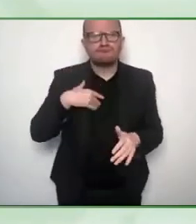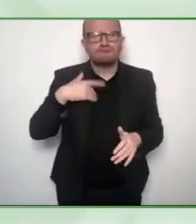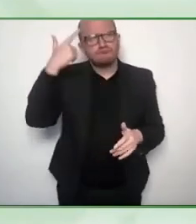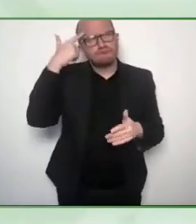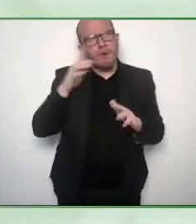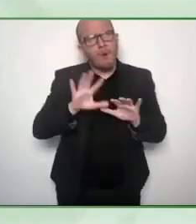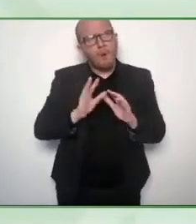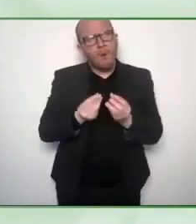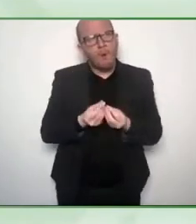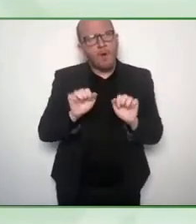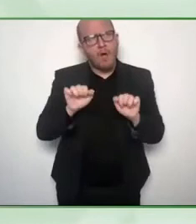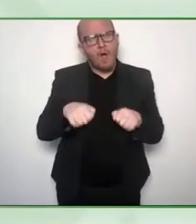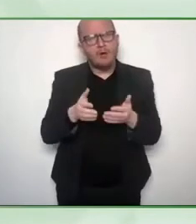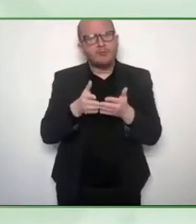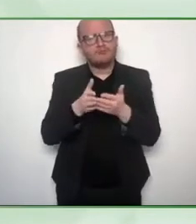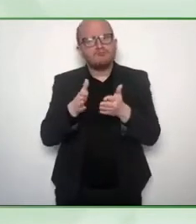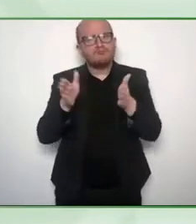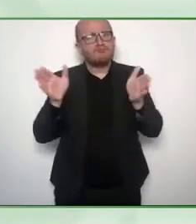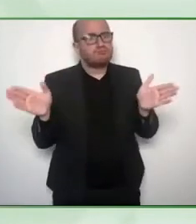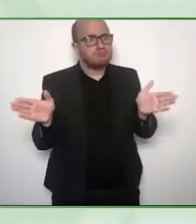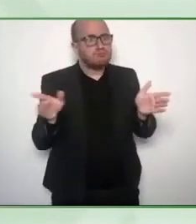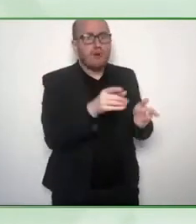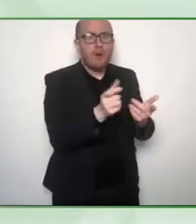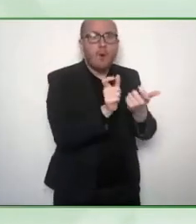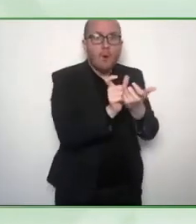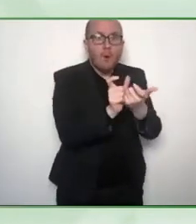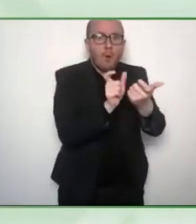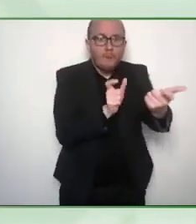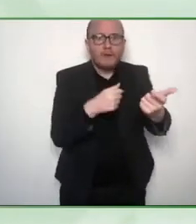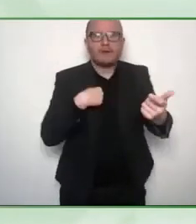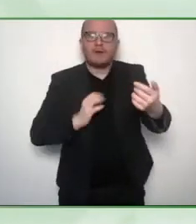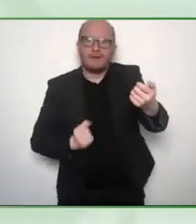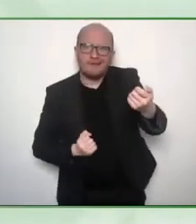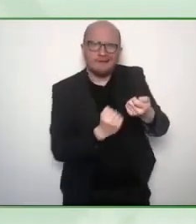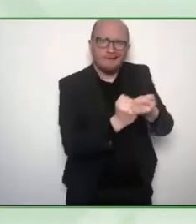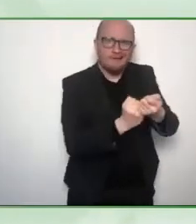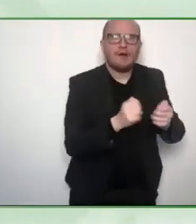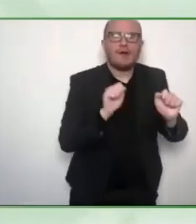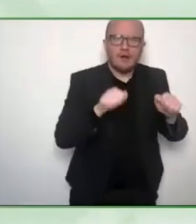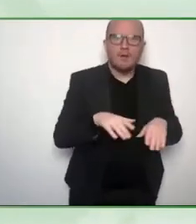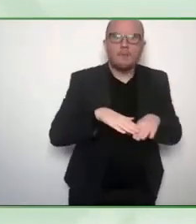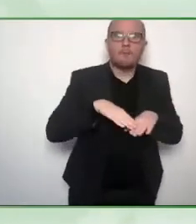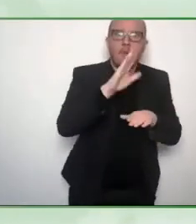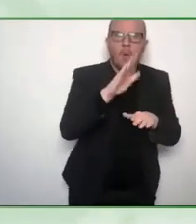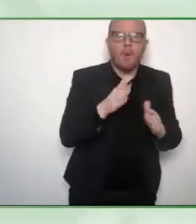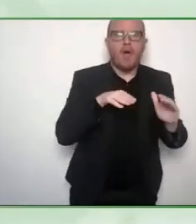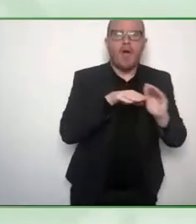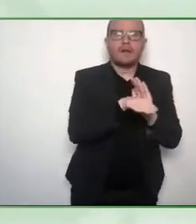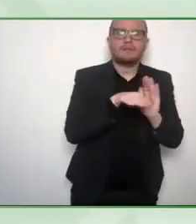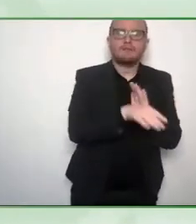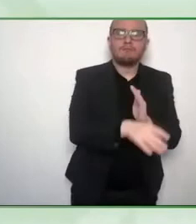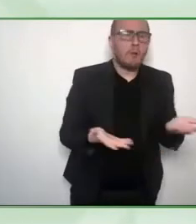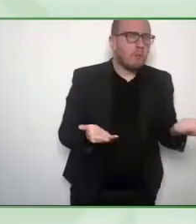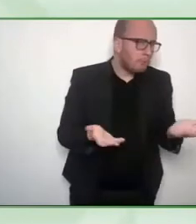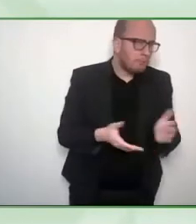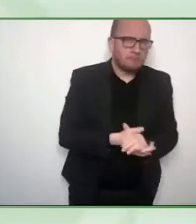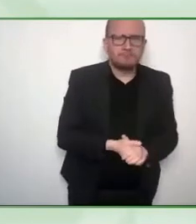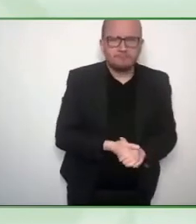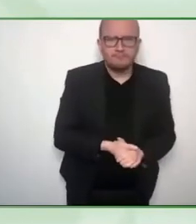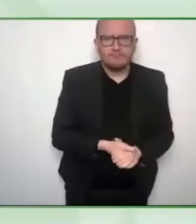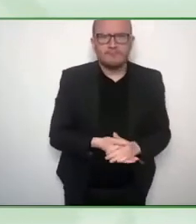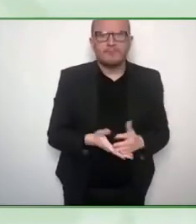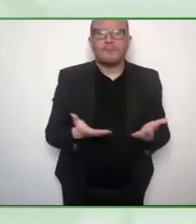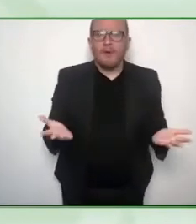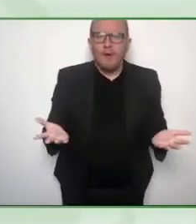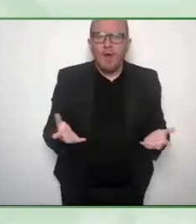over 260 million elderly, ever growing, who even cannot afford to travel. How can we impact their